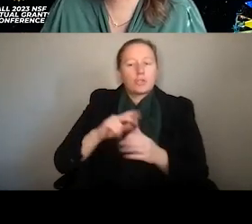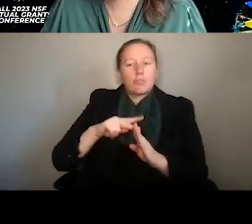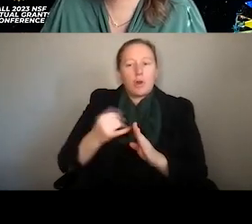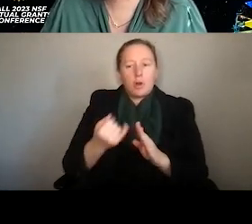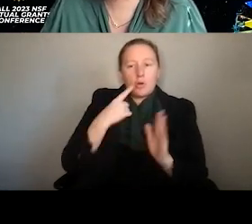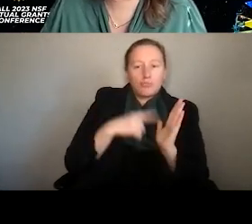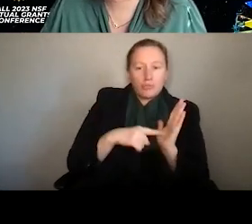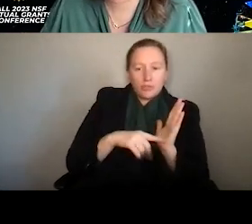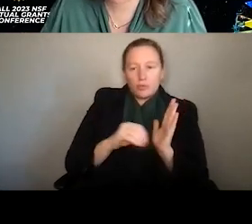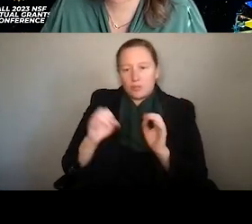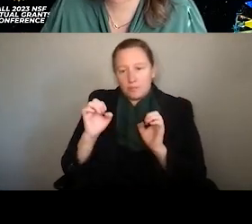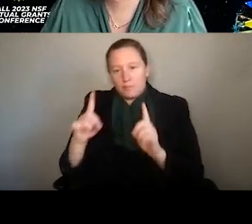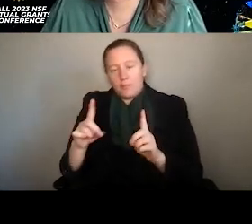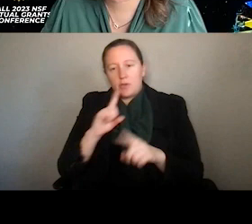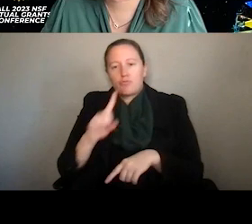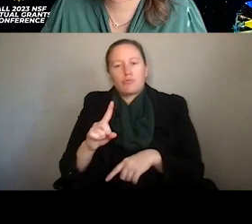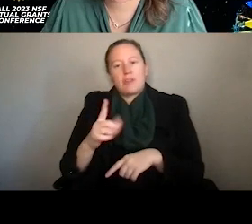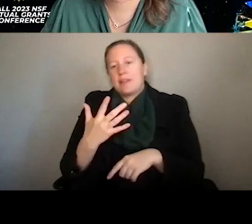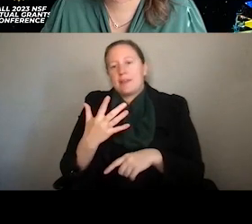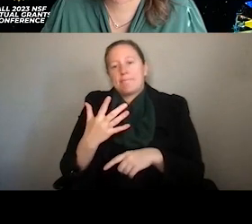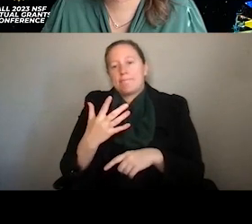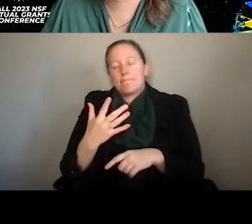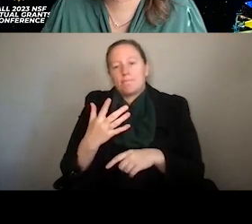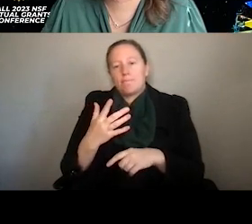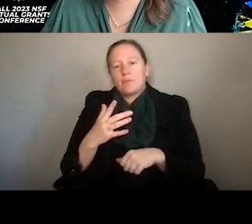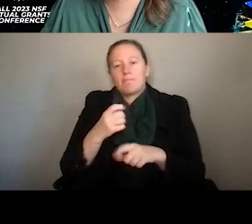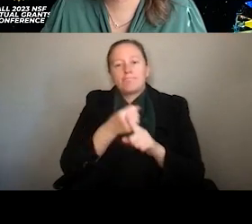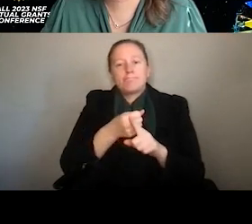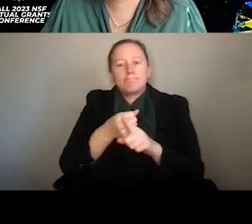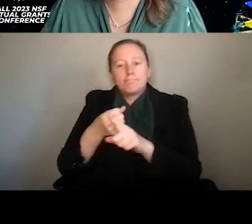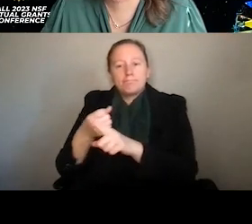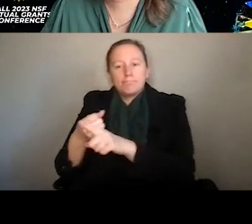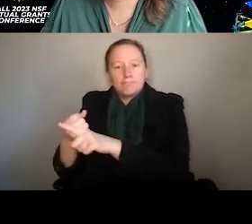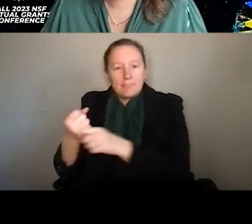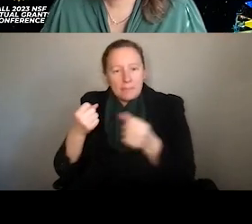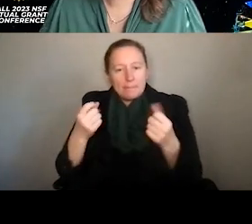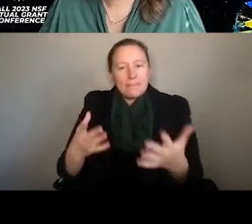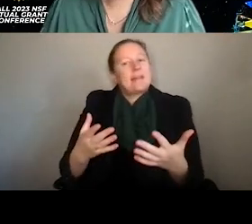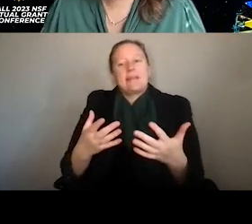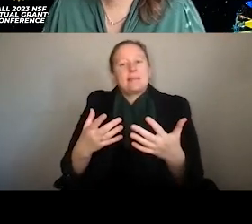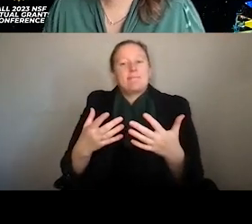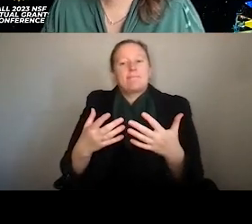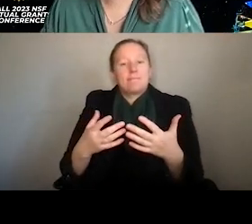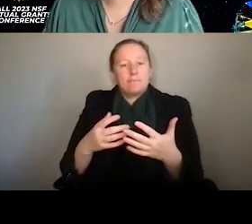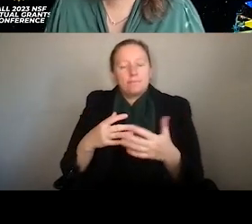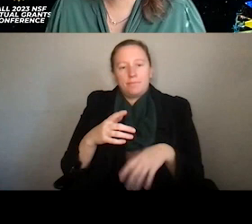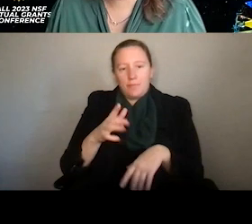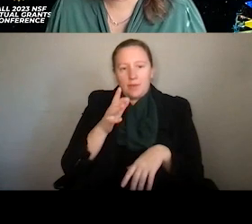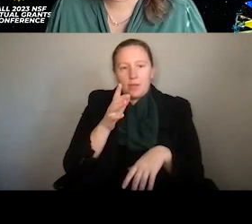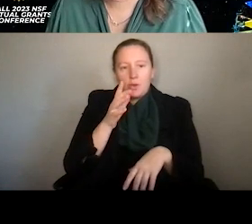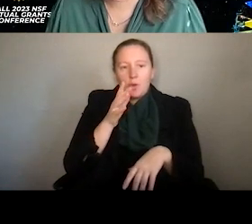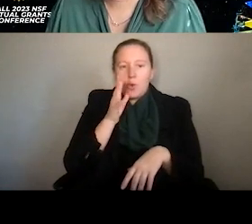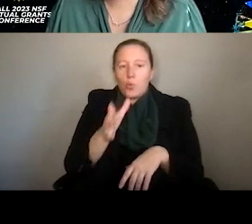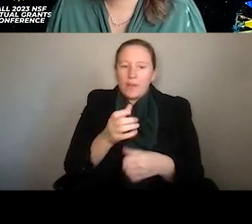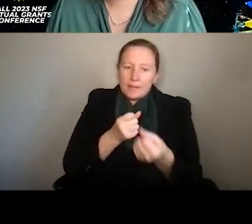and education that really cut across traditional boundaries within the geosciences. RISE will support a range of